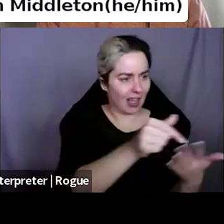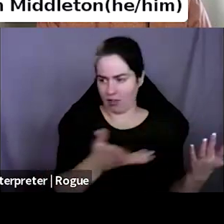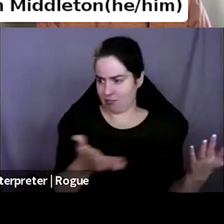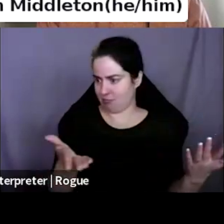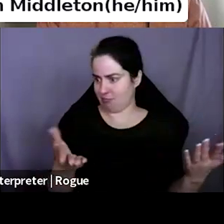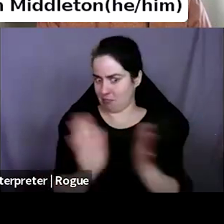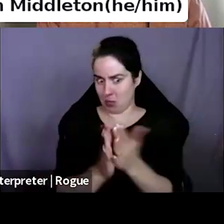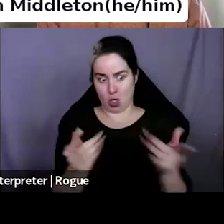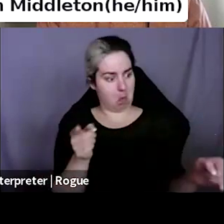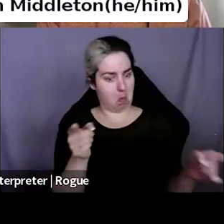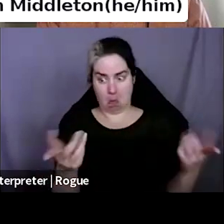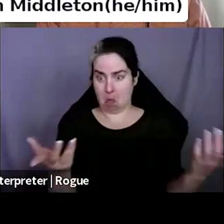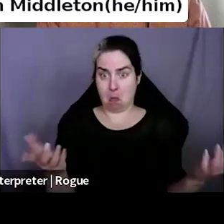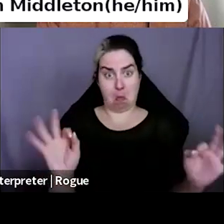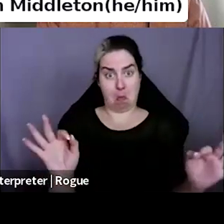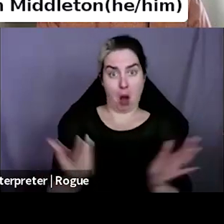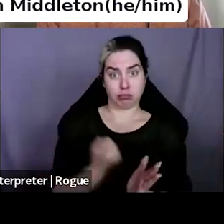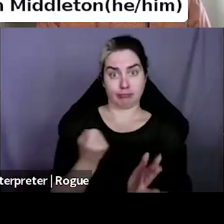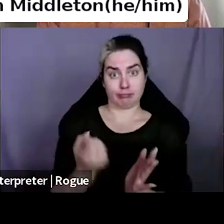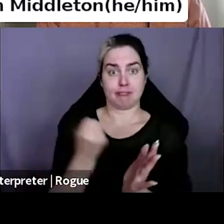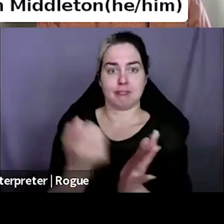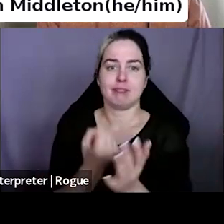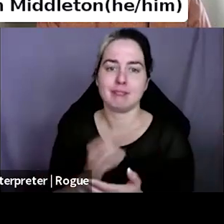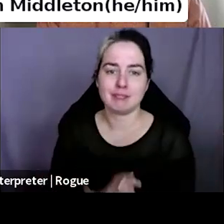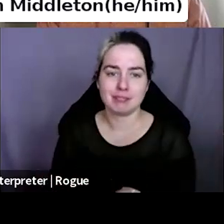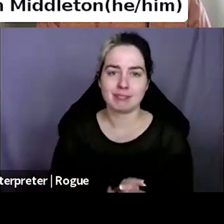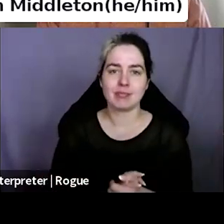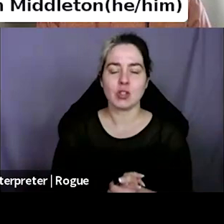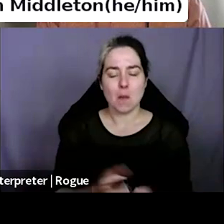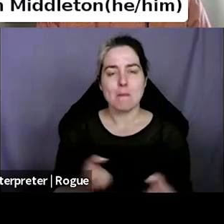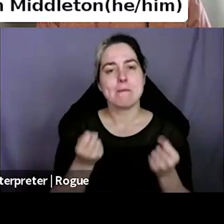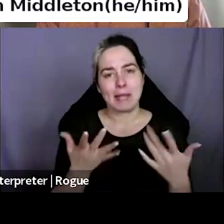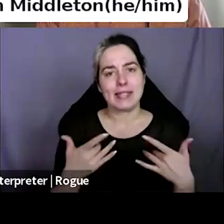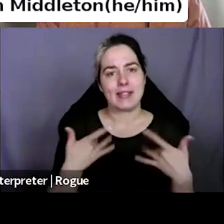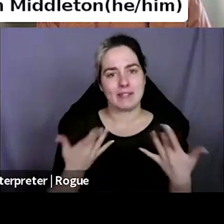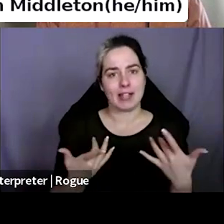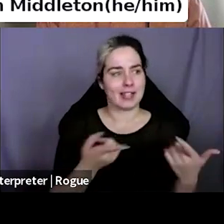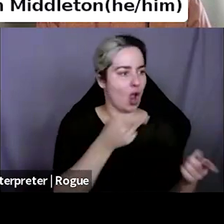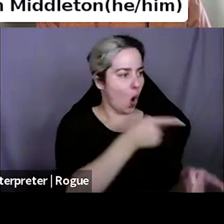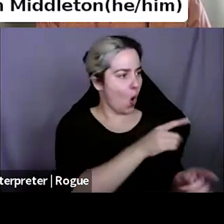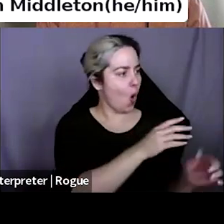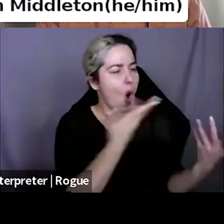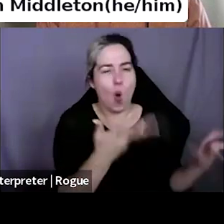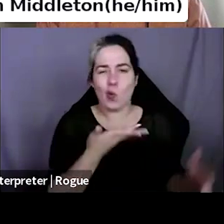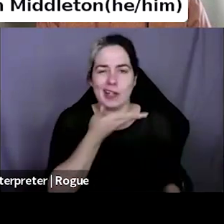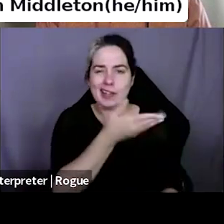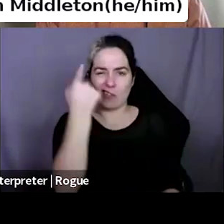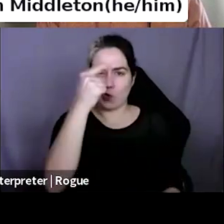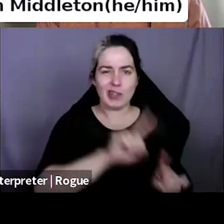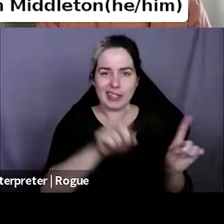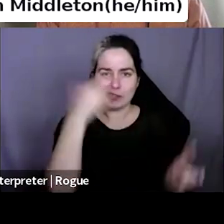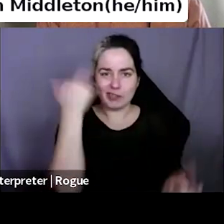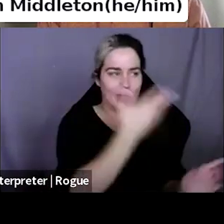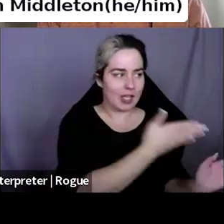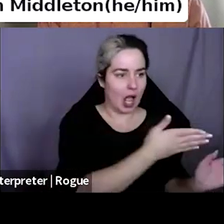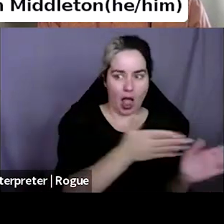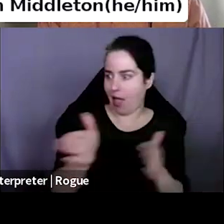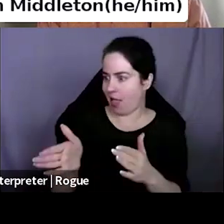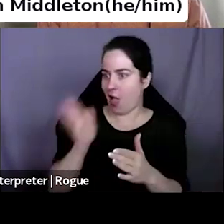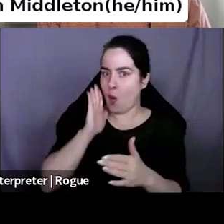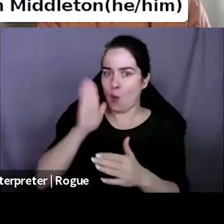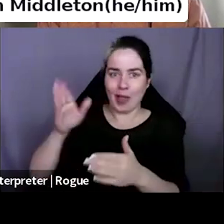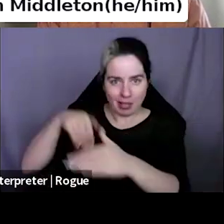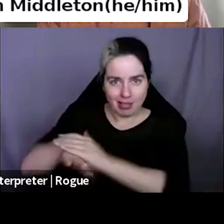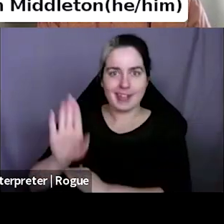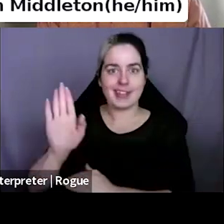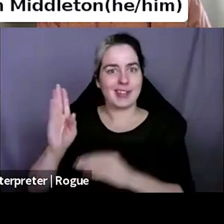just act as great marketing. And a lot of people redirect from those events and actually come and shop, uh, in store. So that, that's been really, really great for